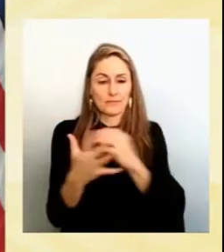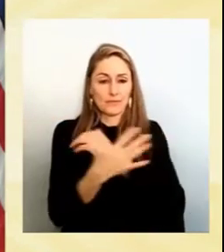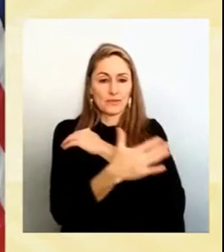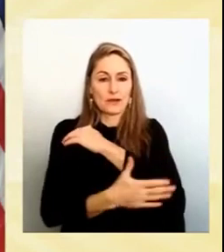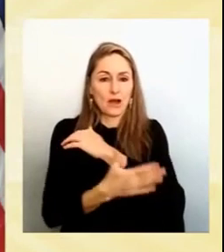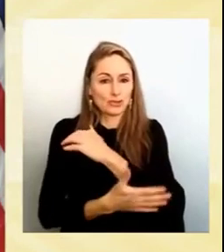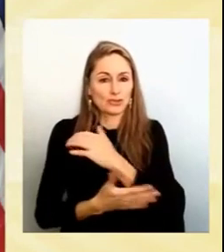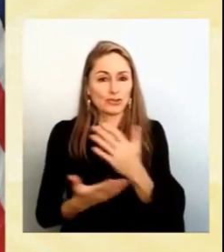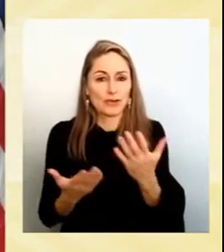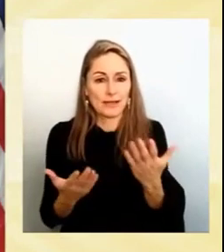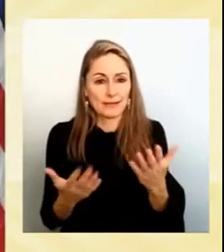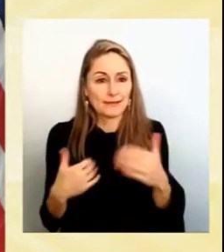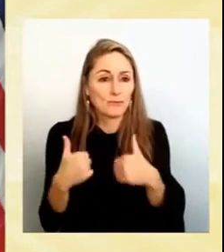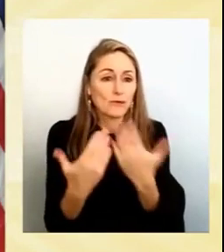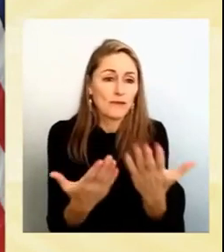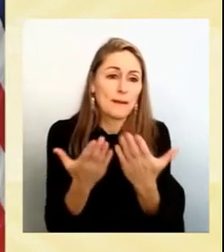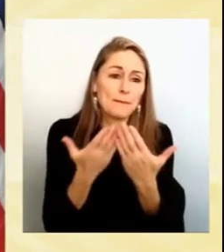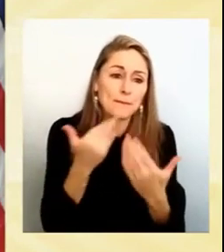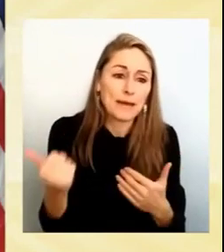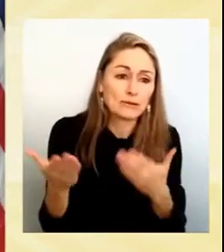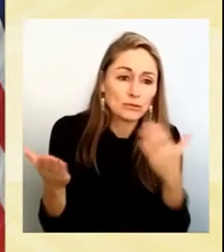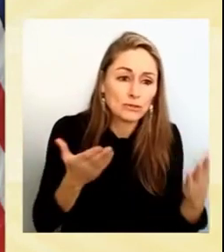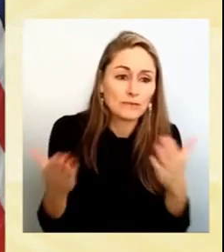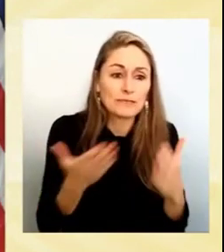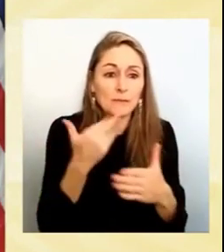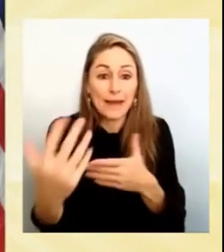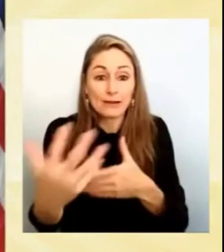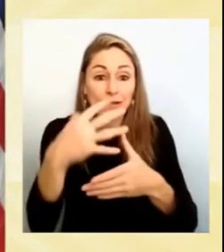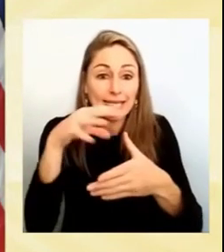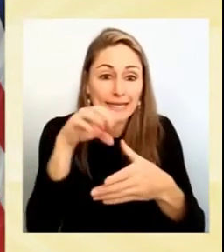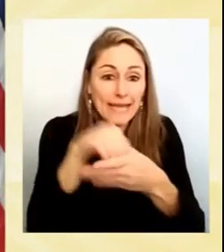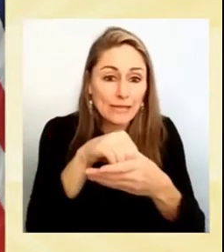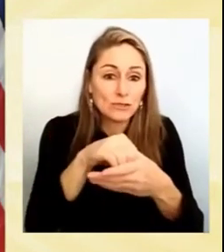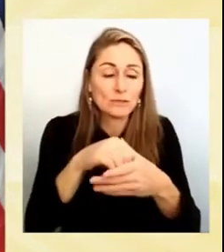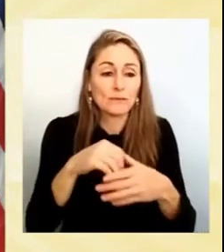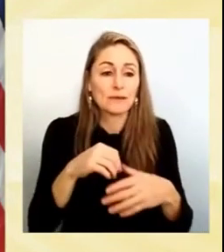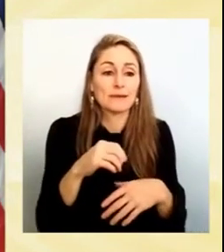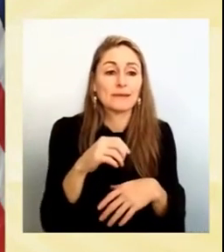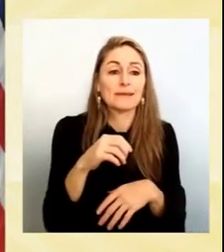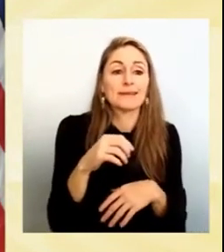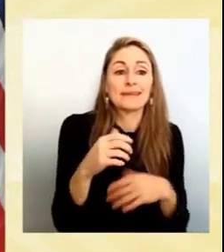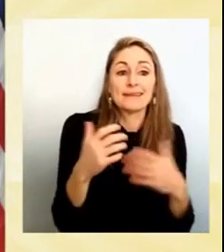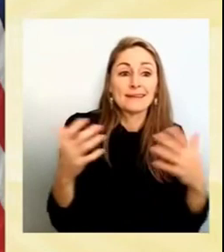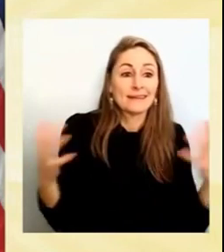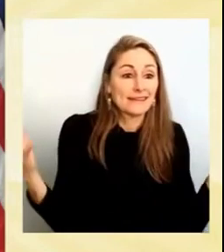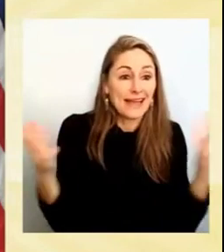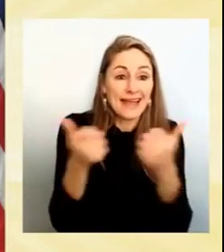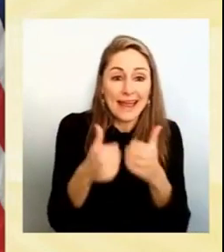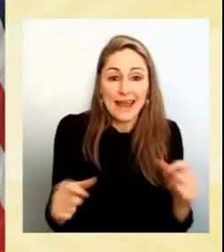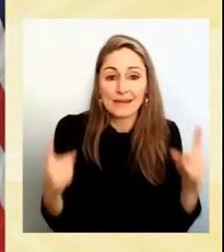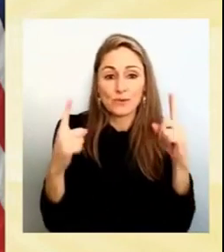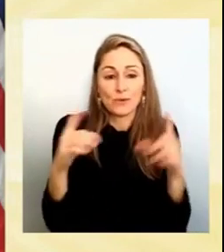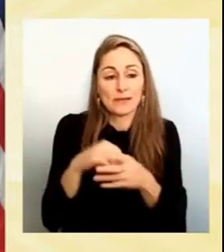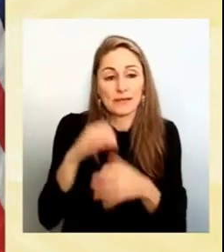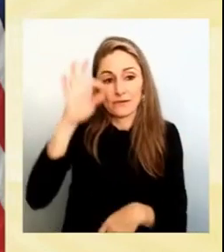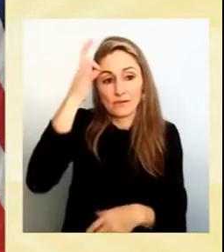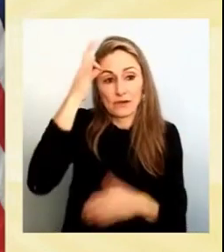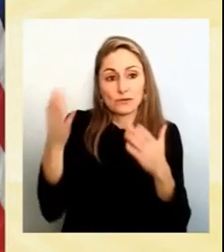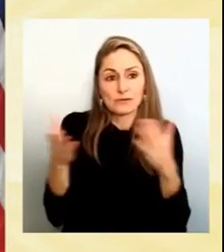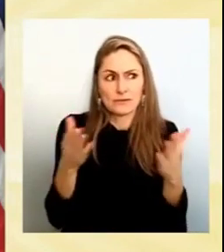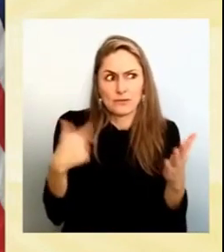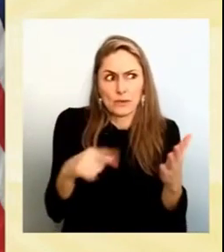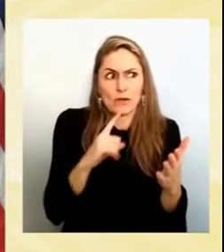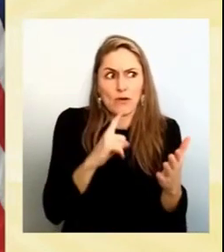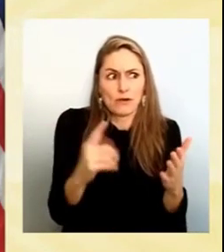services and better engagement in the nation-to-nation relationships that any of us who are in federal service are responsible for.